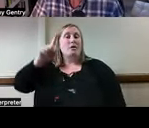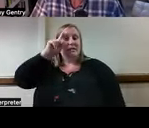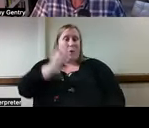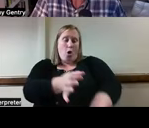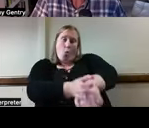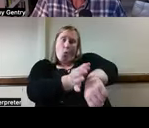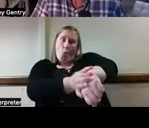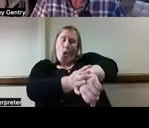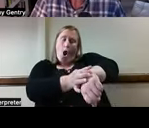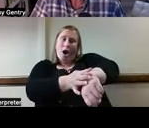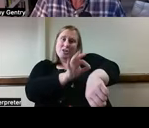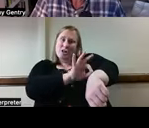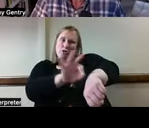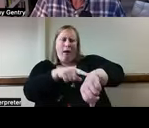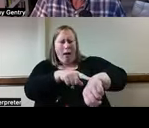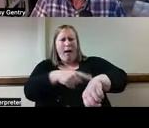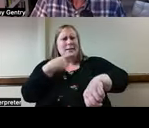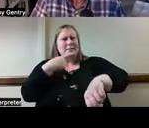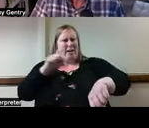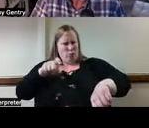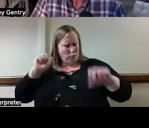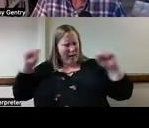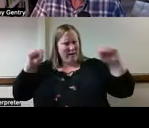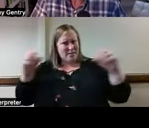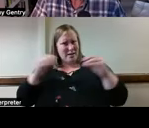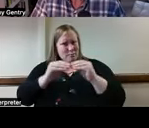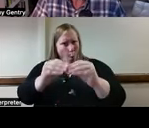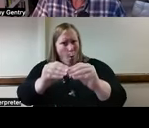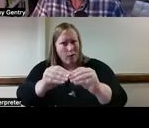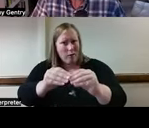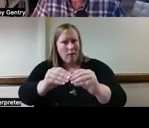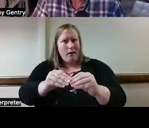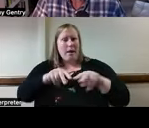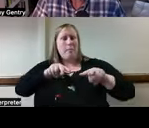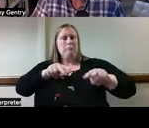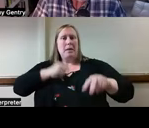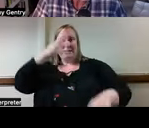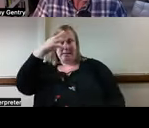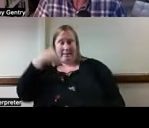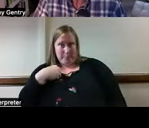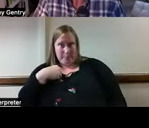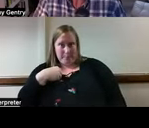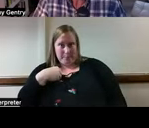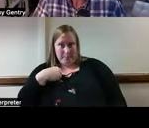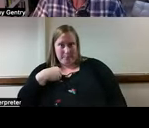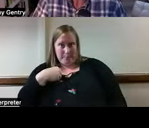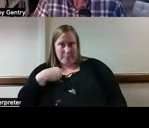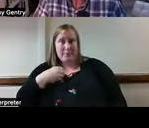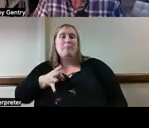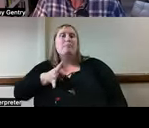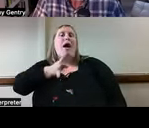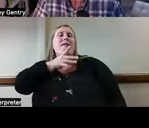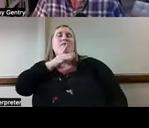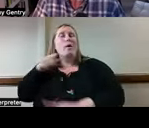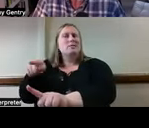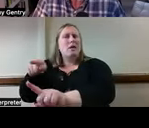exercise and better sleep. Your voice assistant is observing your behavior and nagging you about taking medications and